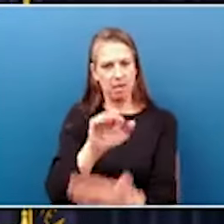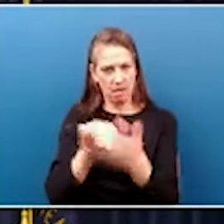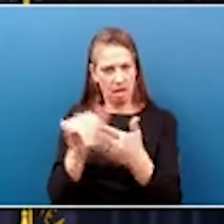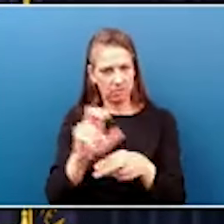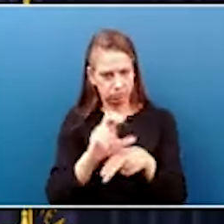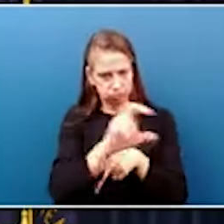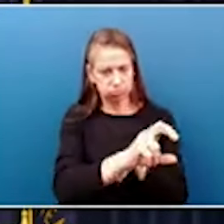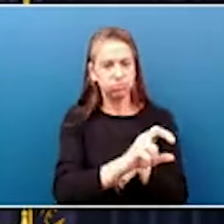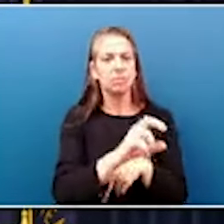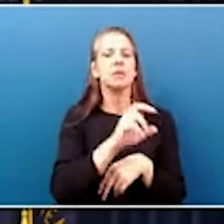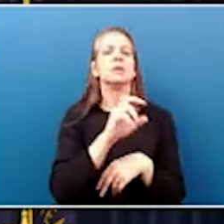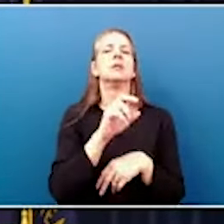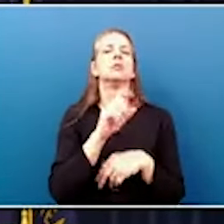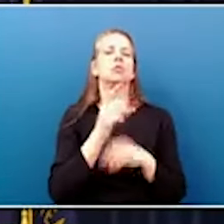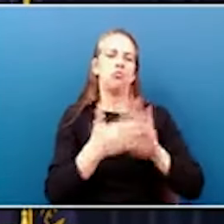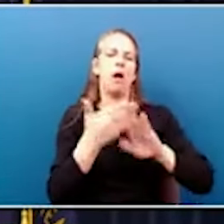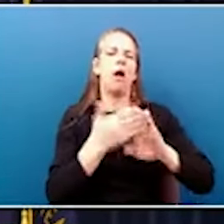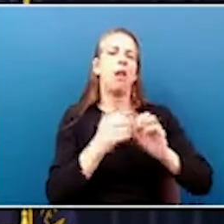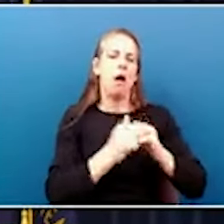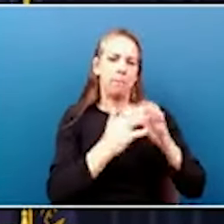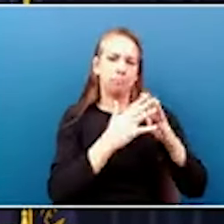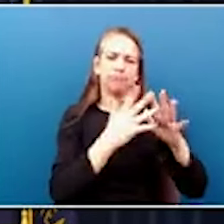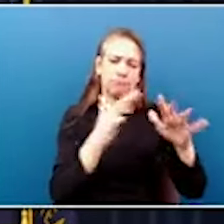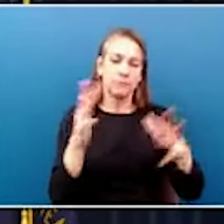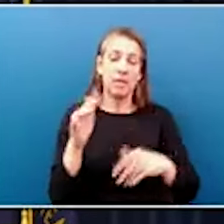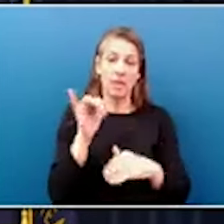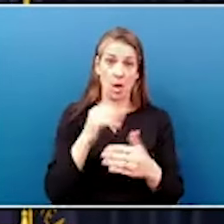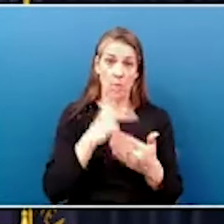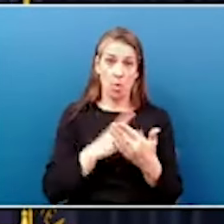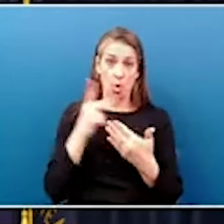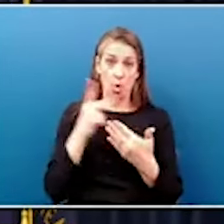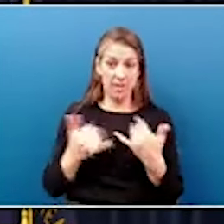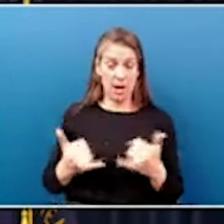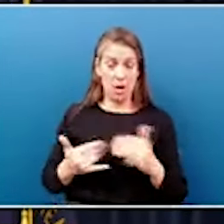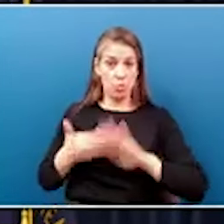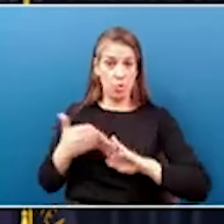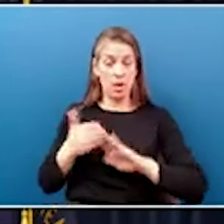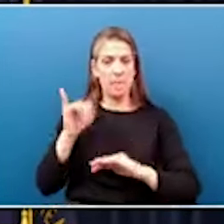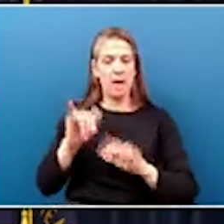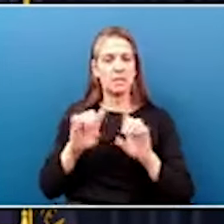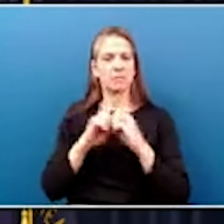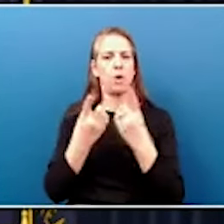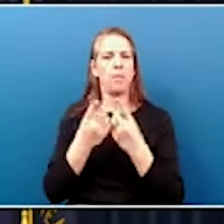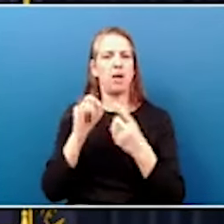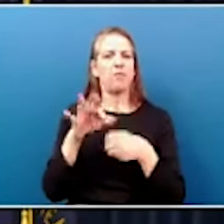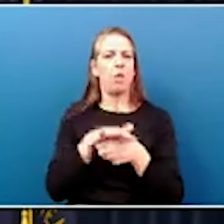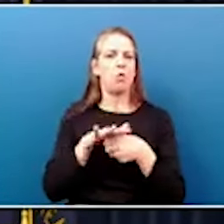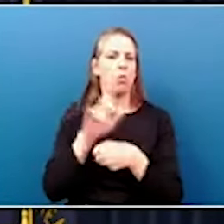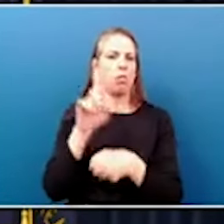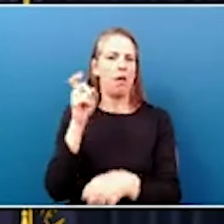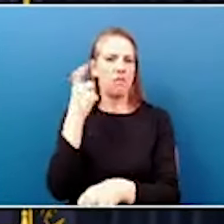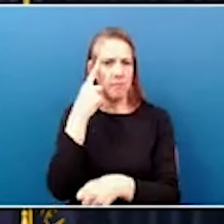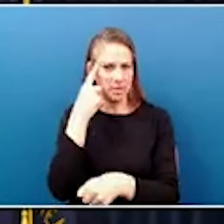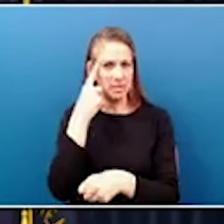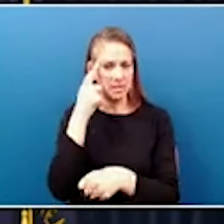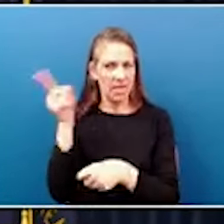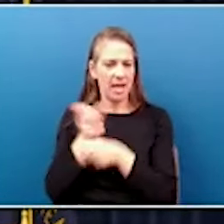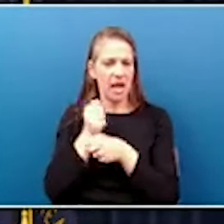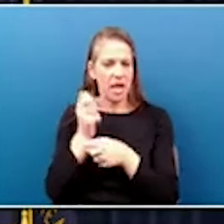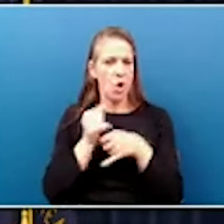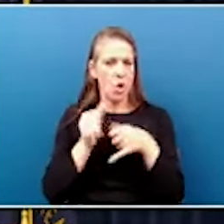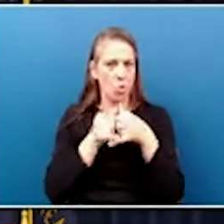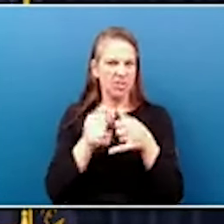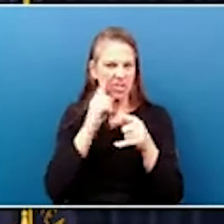projects. The program is administered currently by our Department of Local Government who got these awards out today.